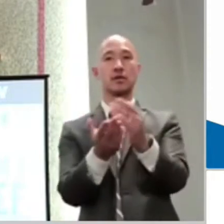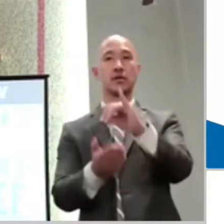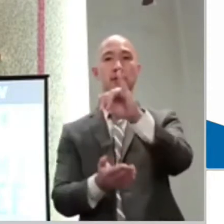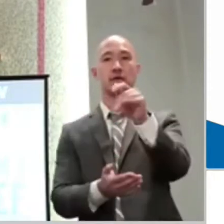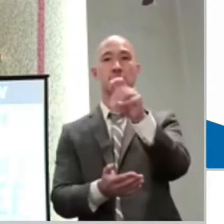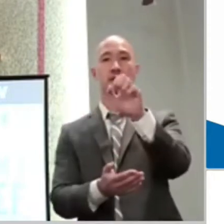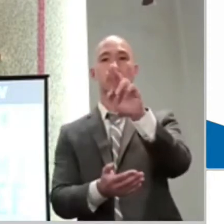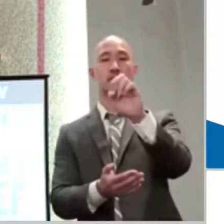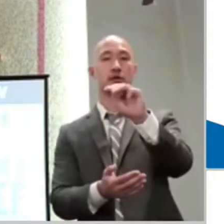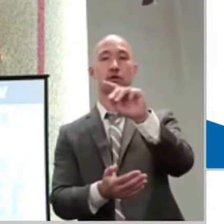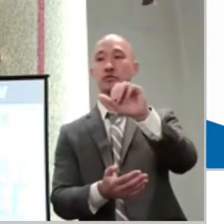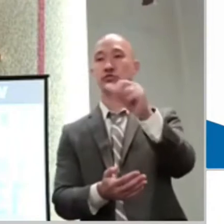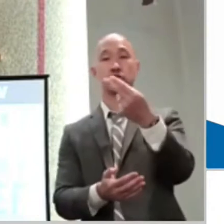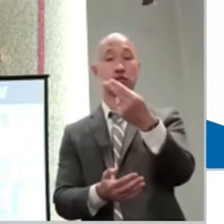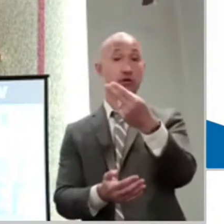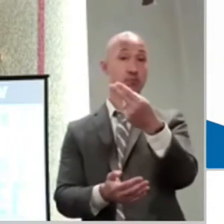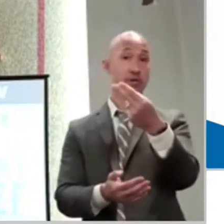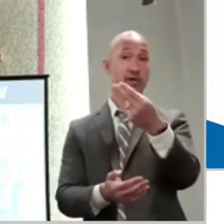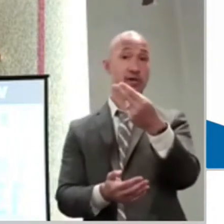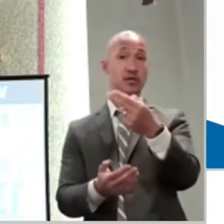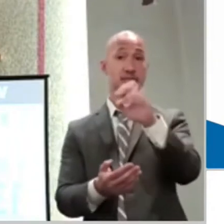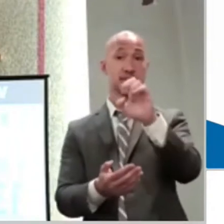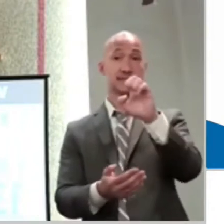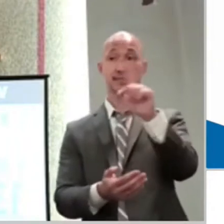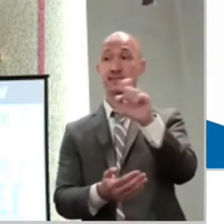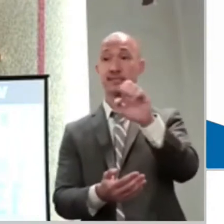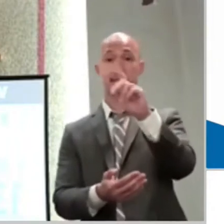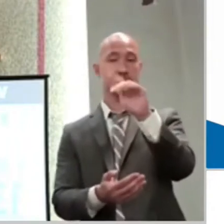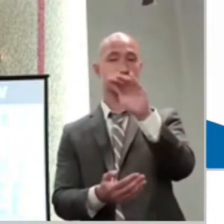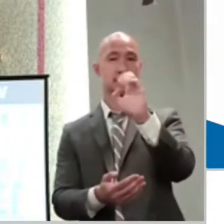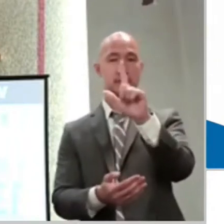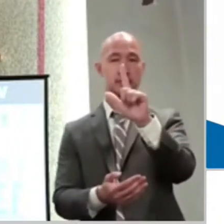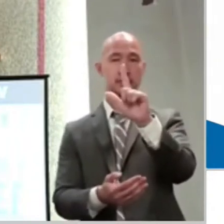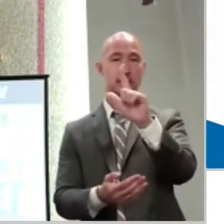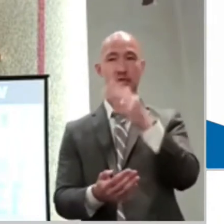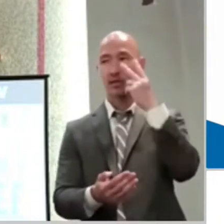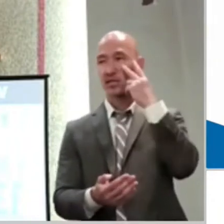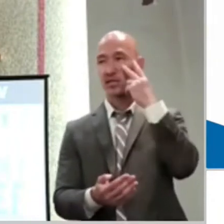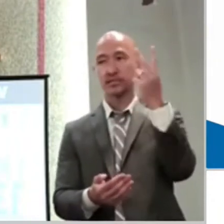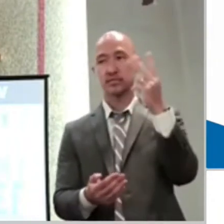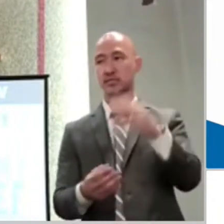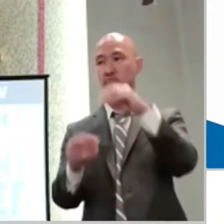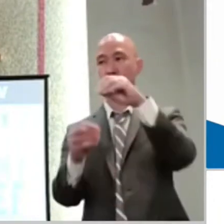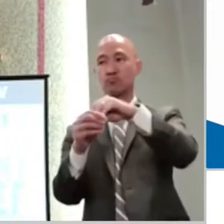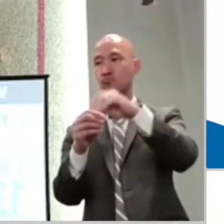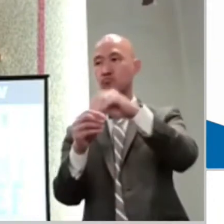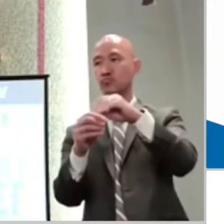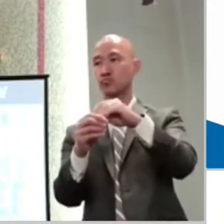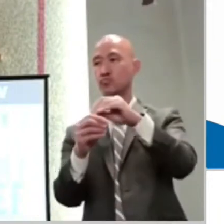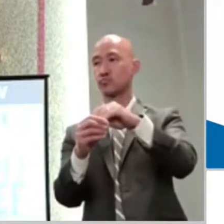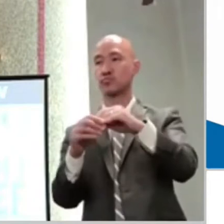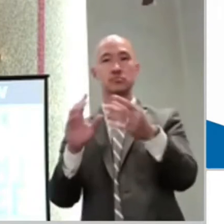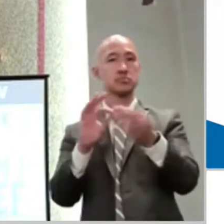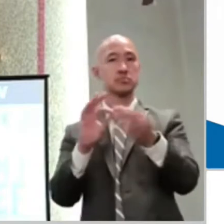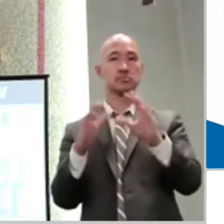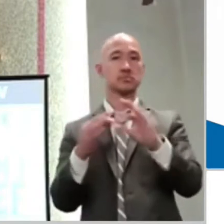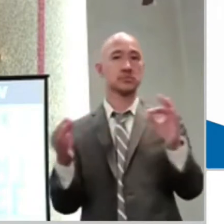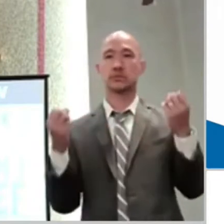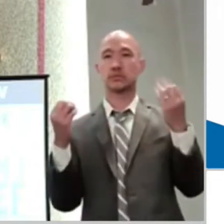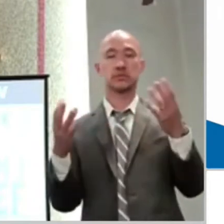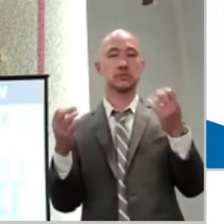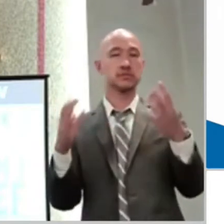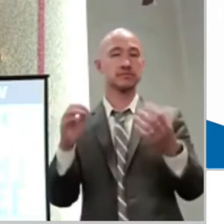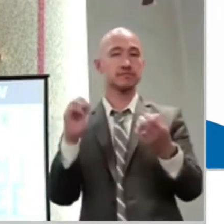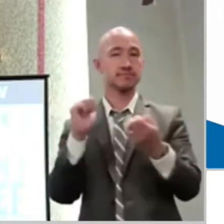nobody's going to experience a time like this again. When I read them, I say, thank you, God, that I don't have to go through that. Those